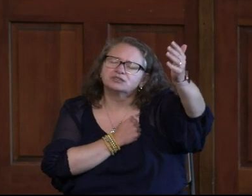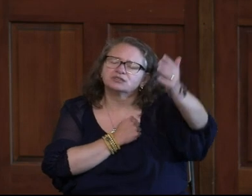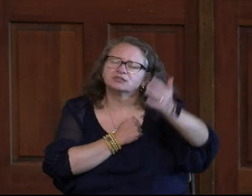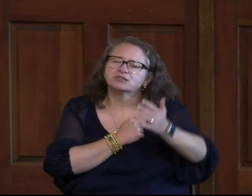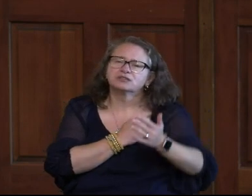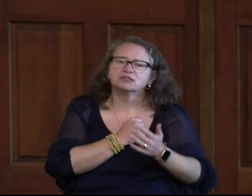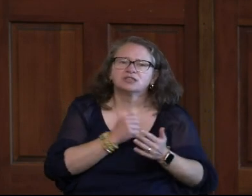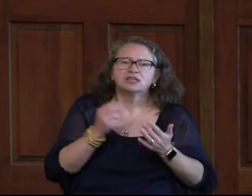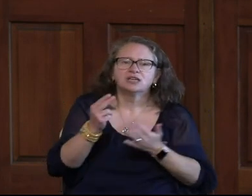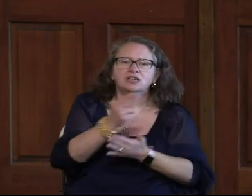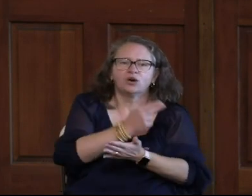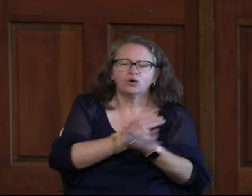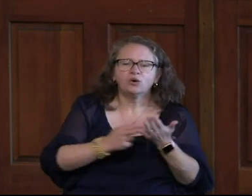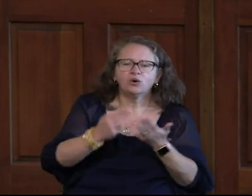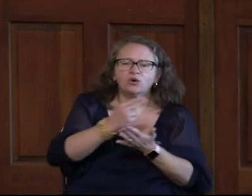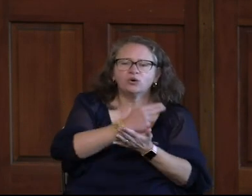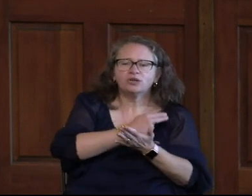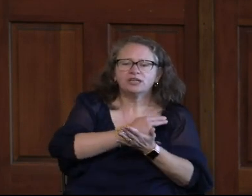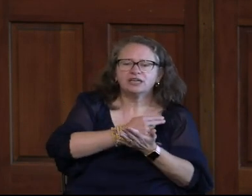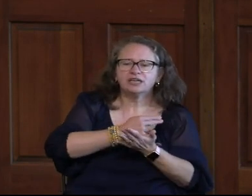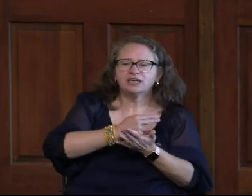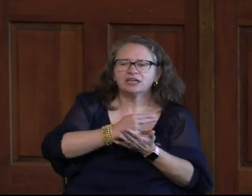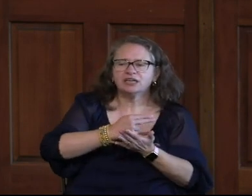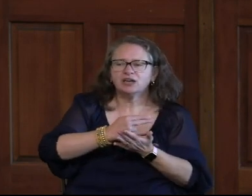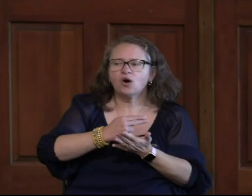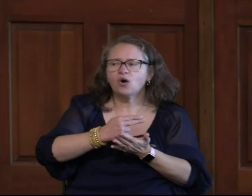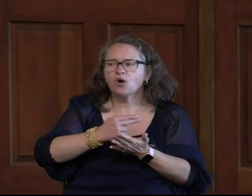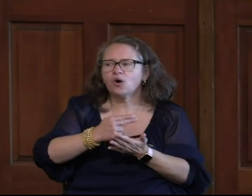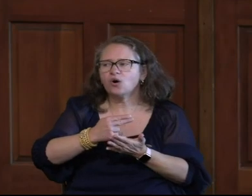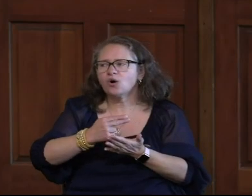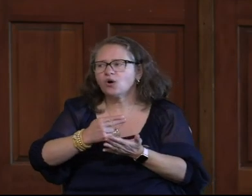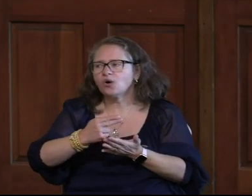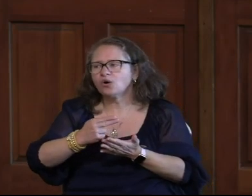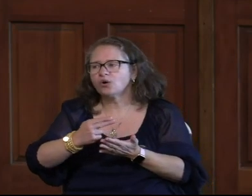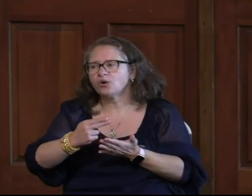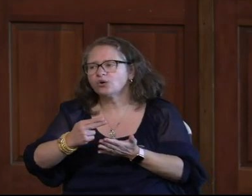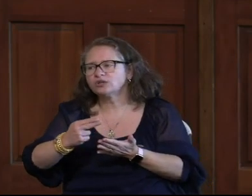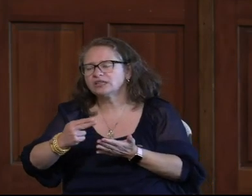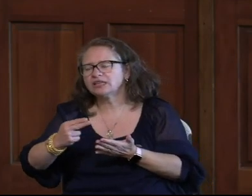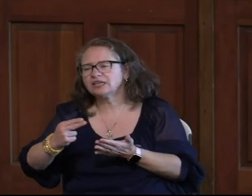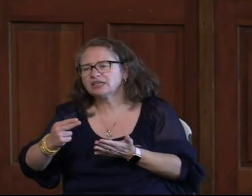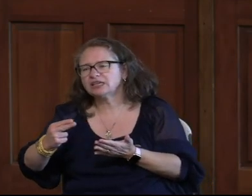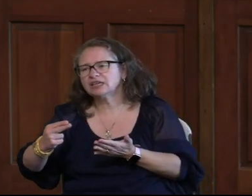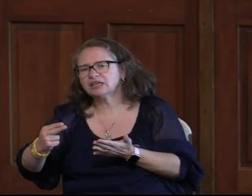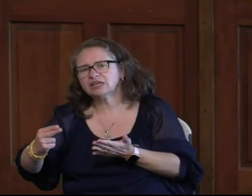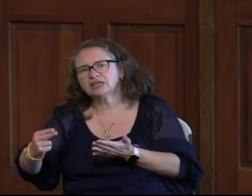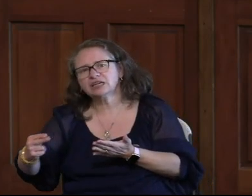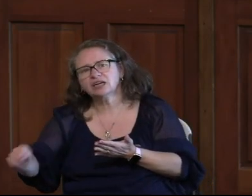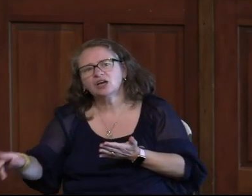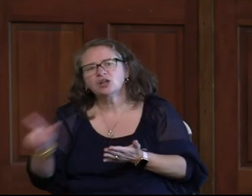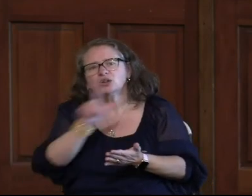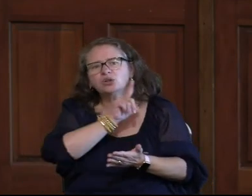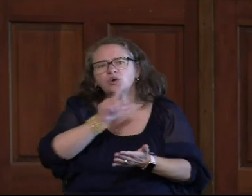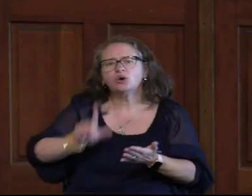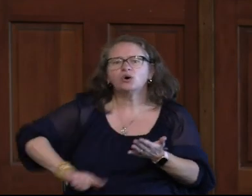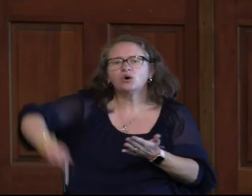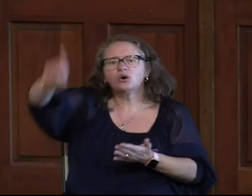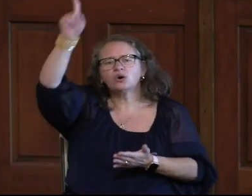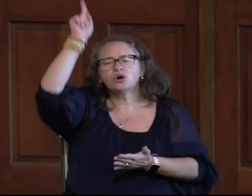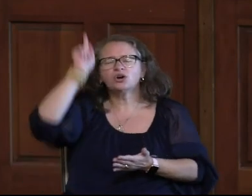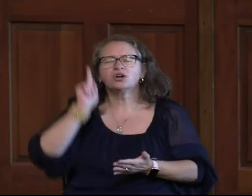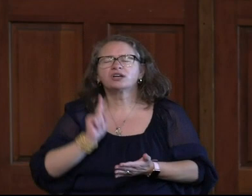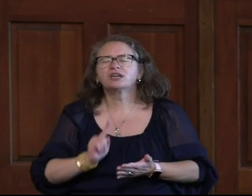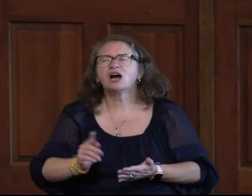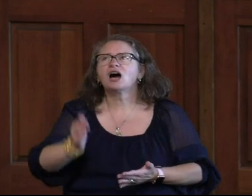Holy, holy, holy, holy,